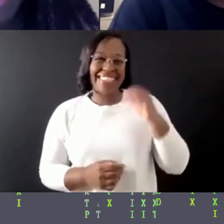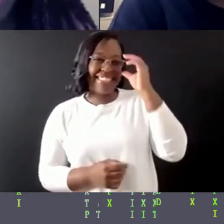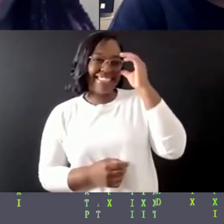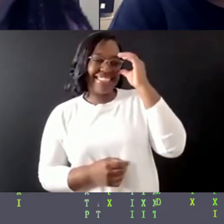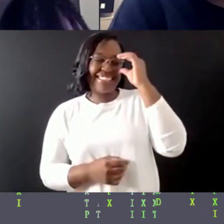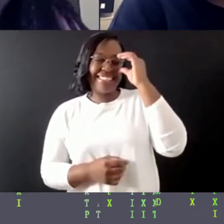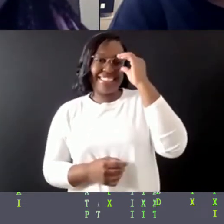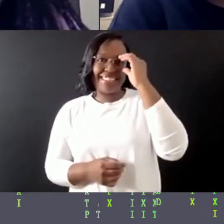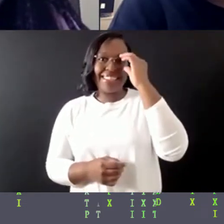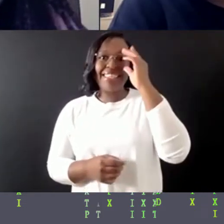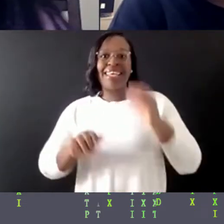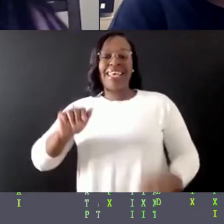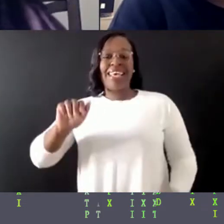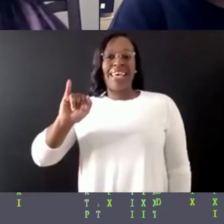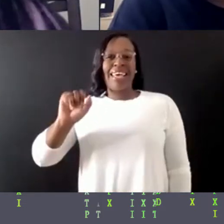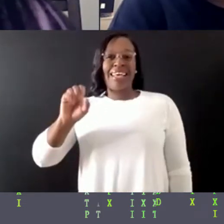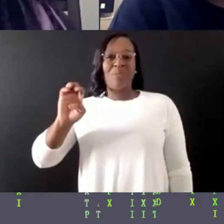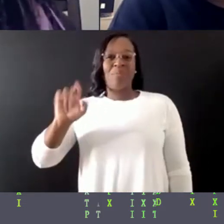I love that.